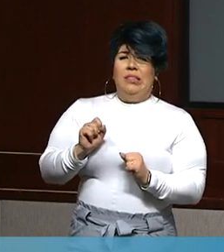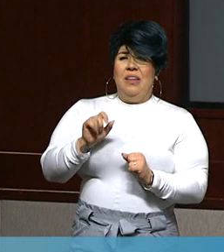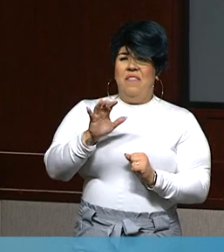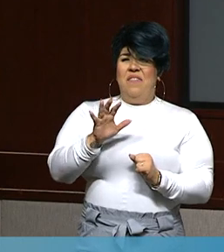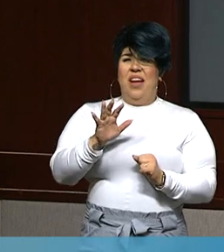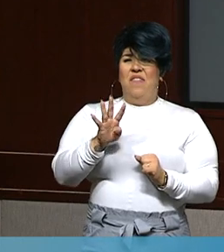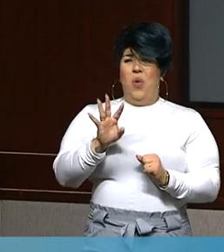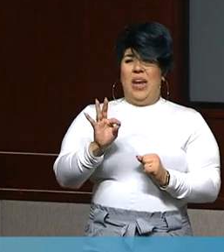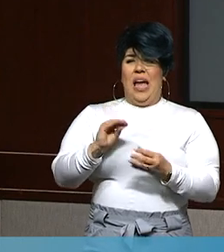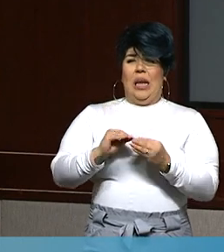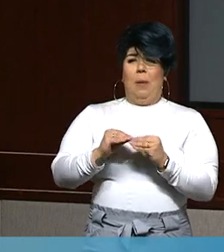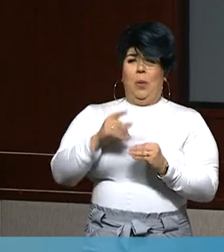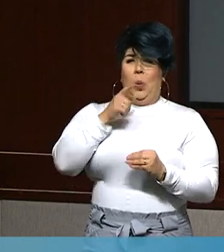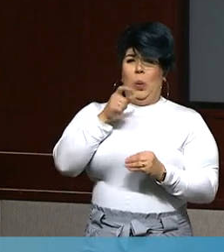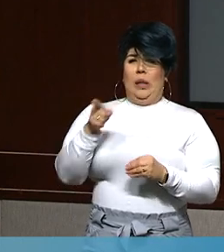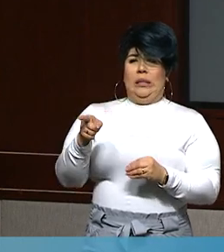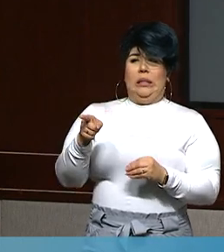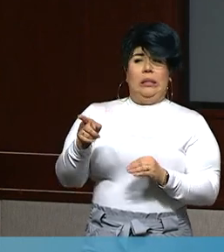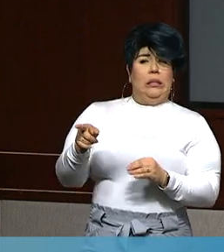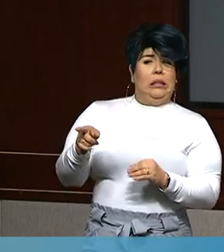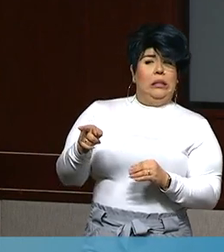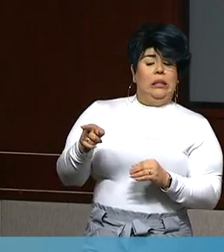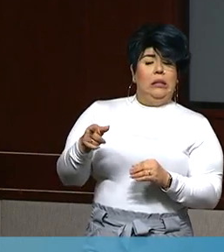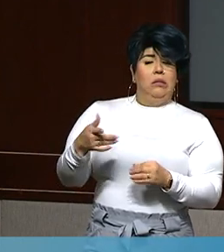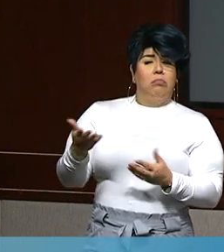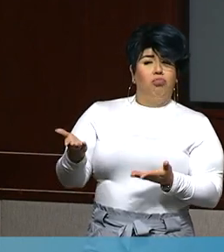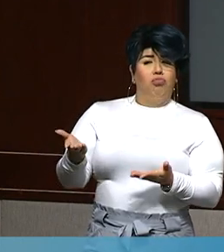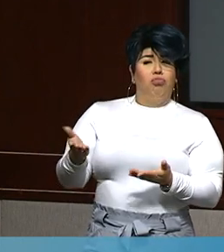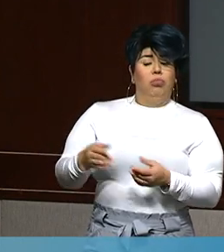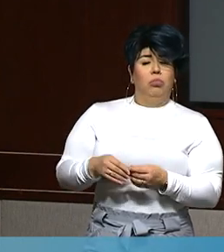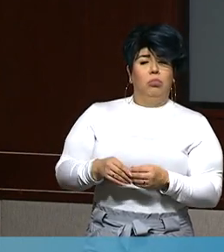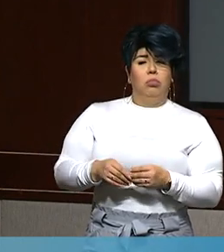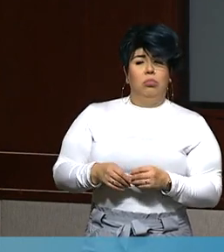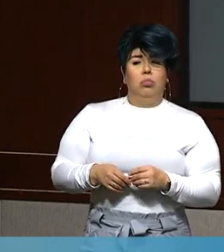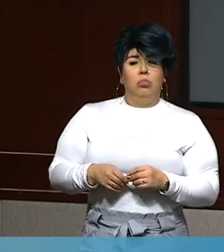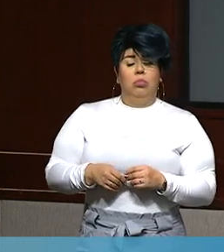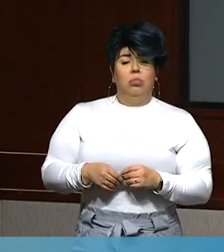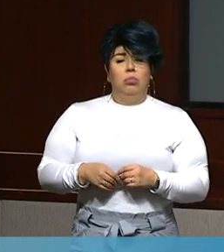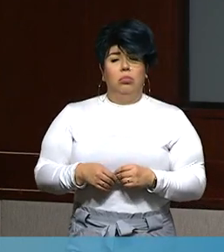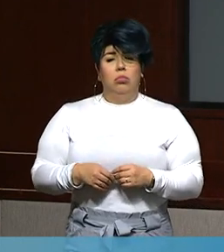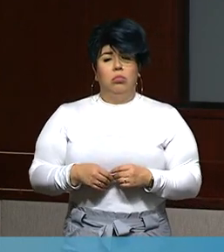549 number. So I'm going to pause for a second and give that individual a chance to chime in.